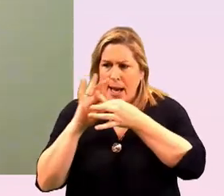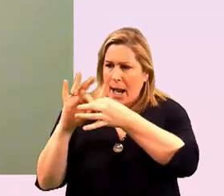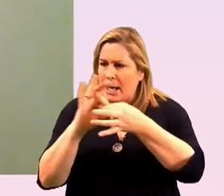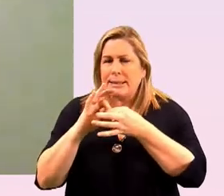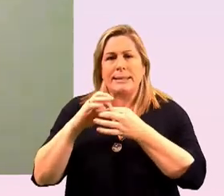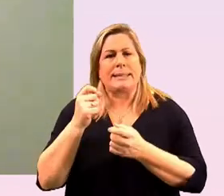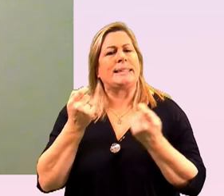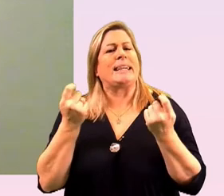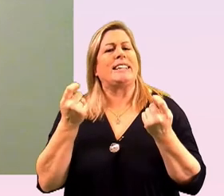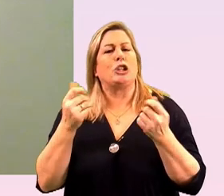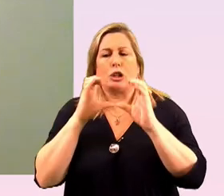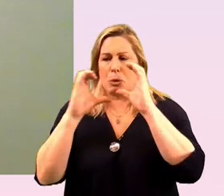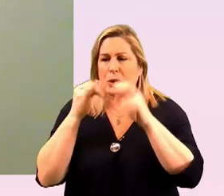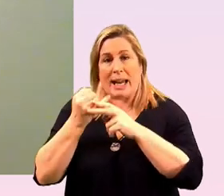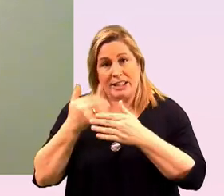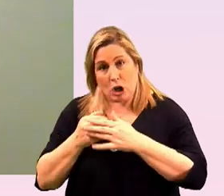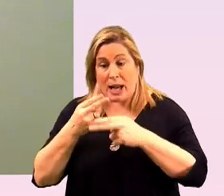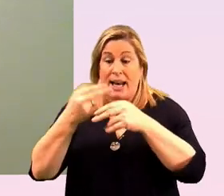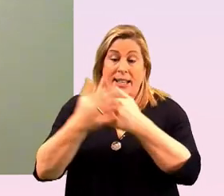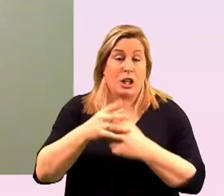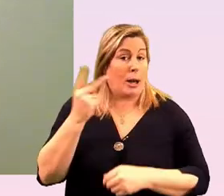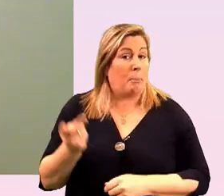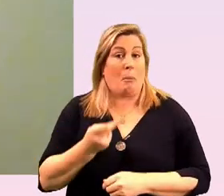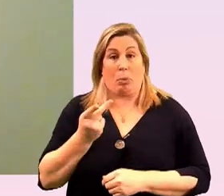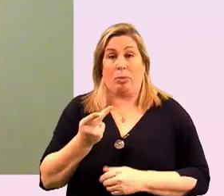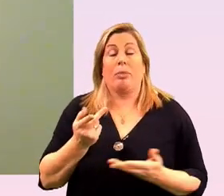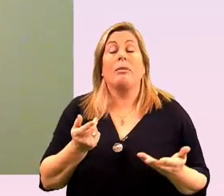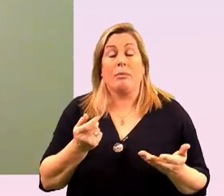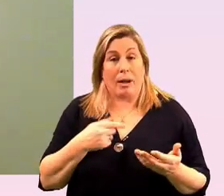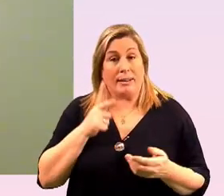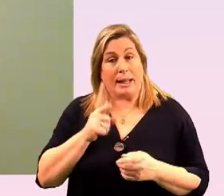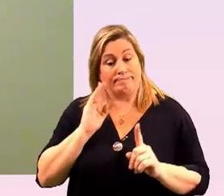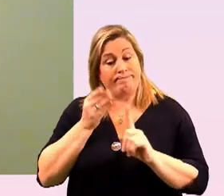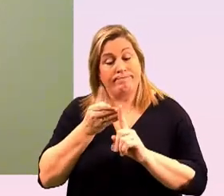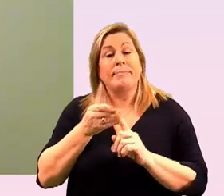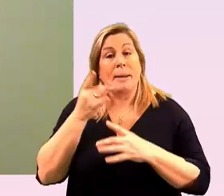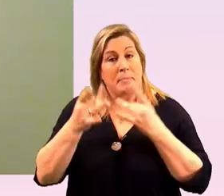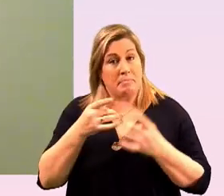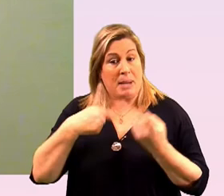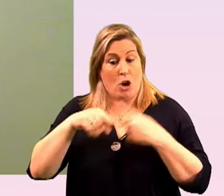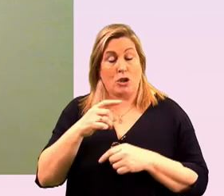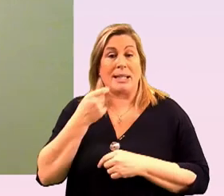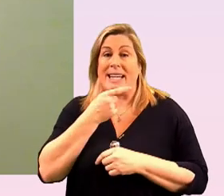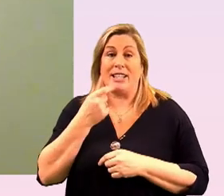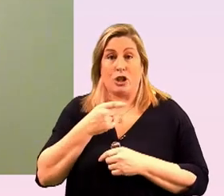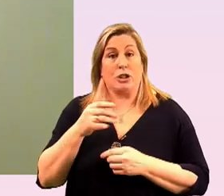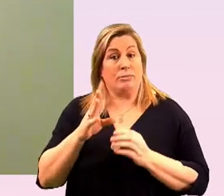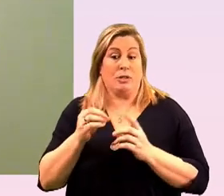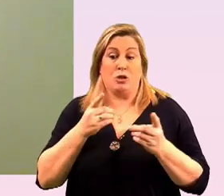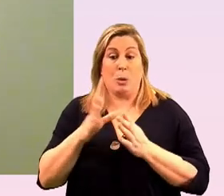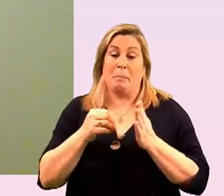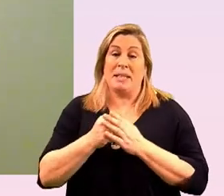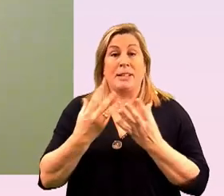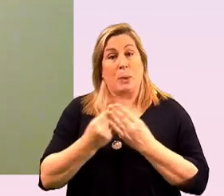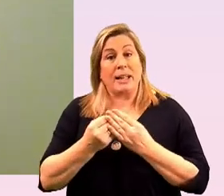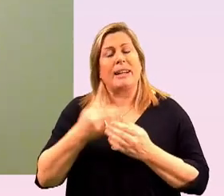both internally and externally um and that is you know um in order to make us to be easier to do business with and if